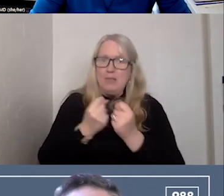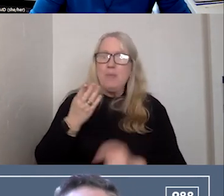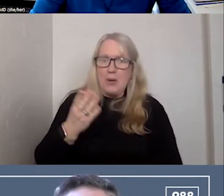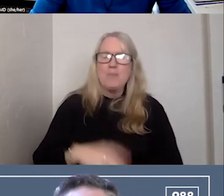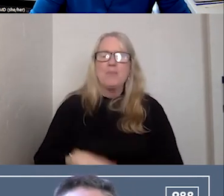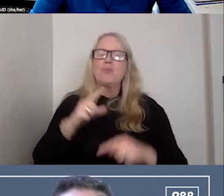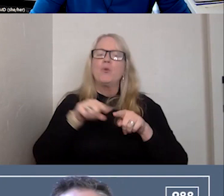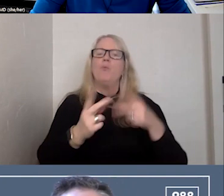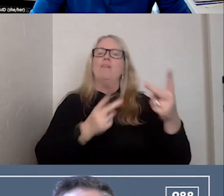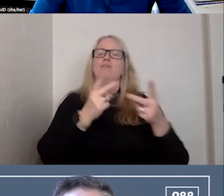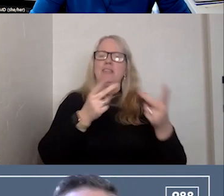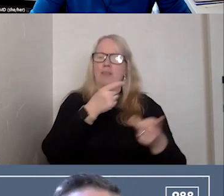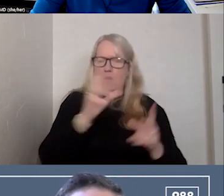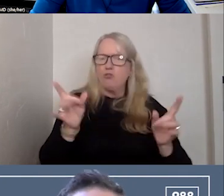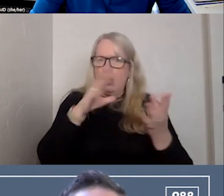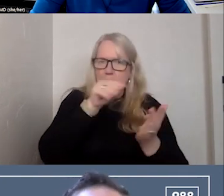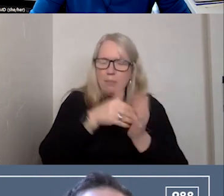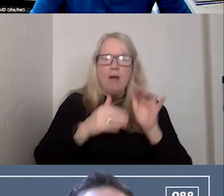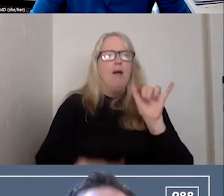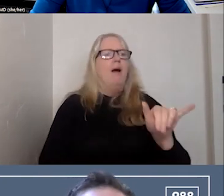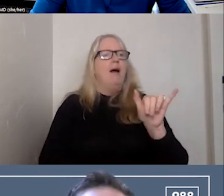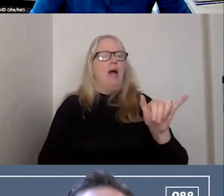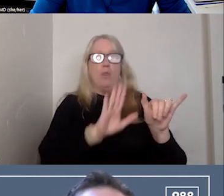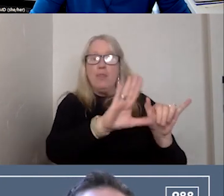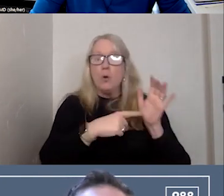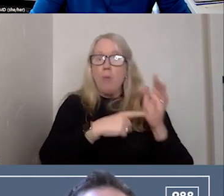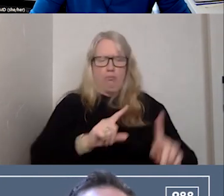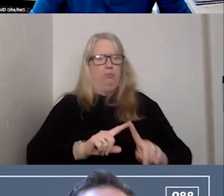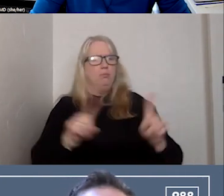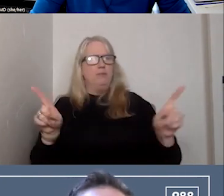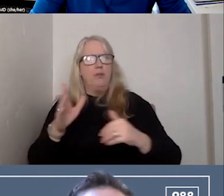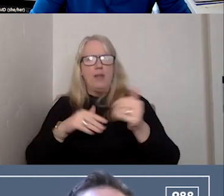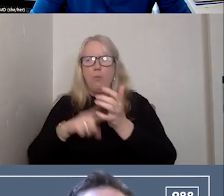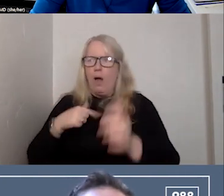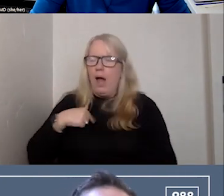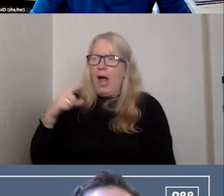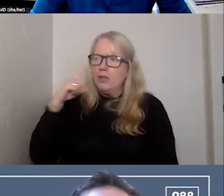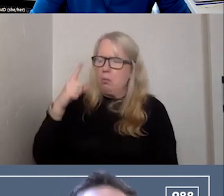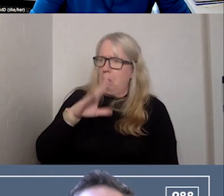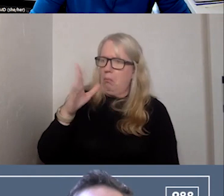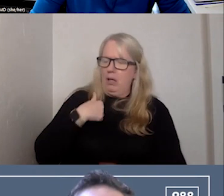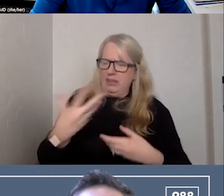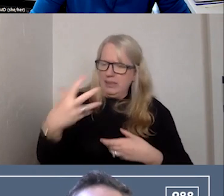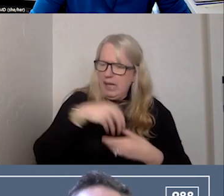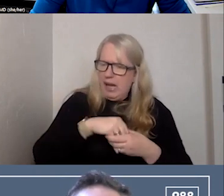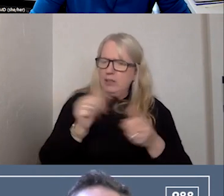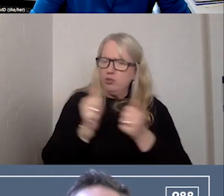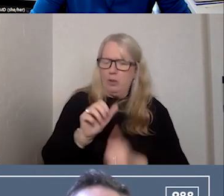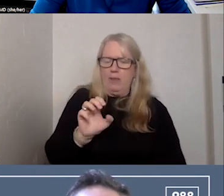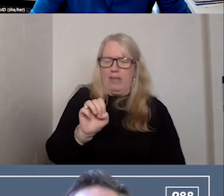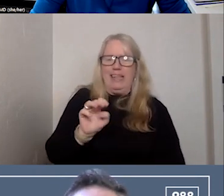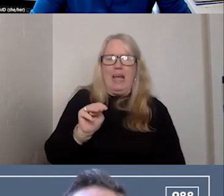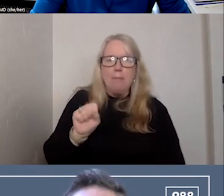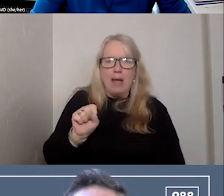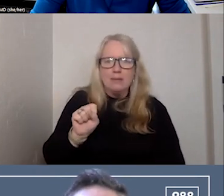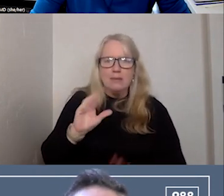visiting one of the crisis centers there, I learned of a different model that I had not heard of about engagement between EMS provider